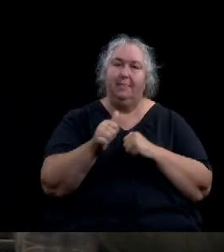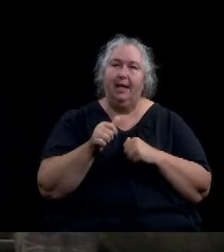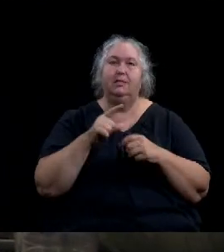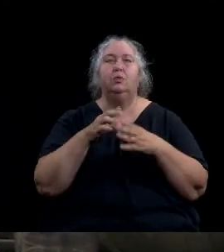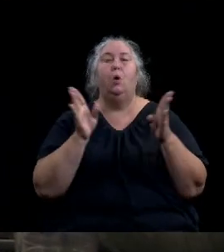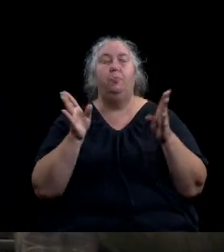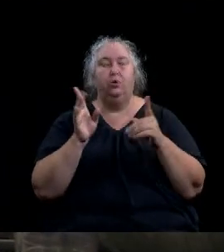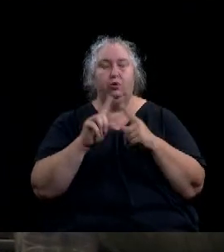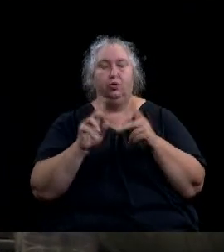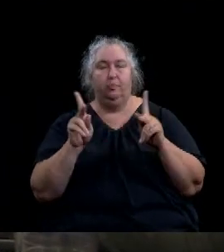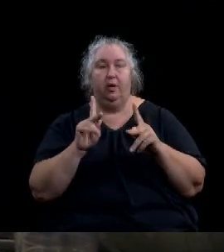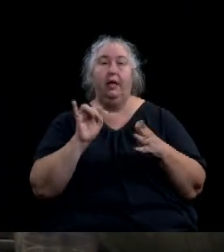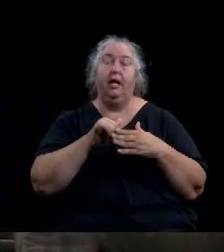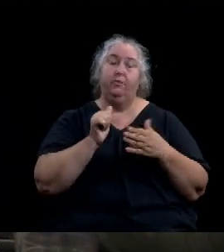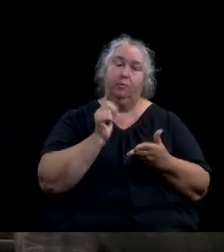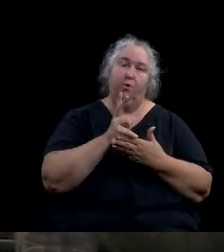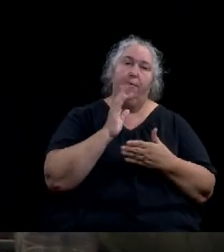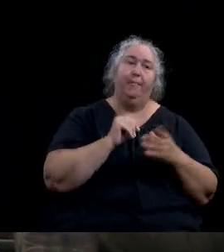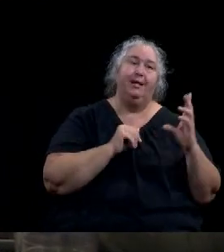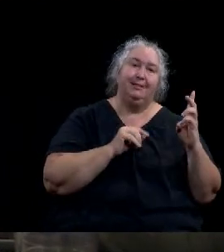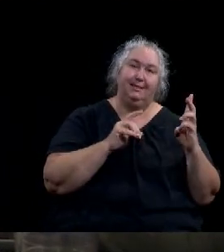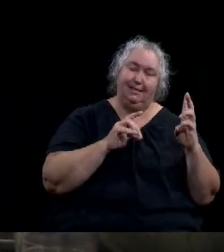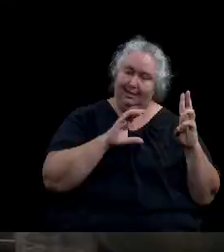vote on first reading on August 4th, 2020.